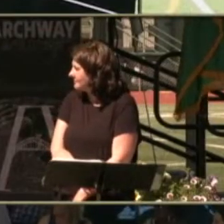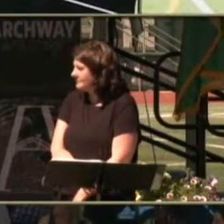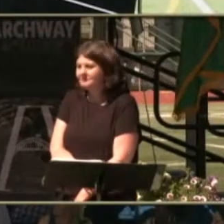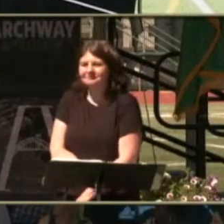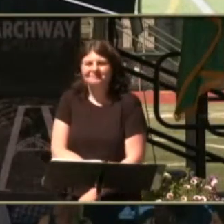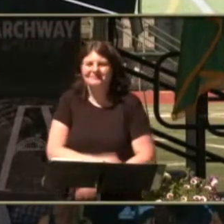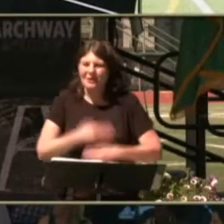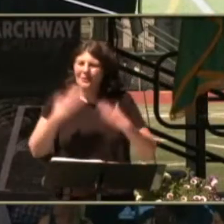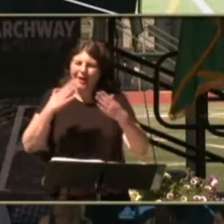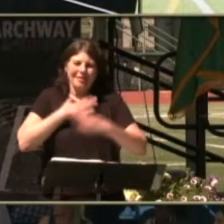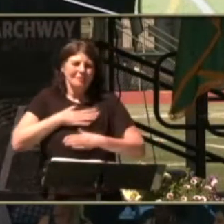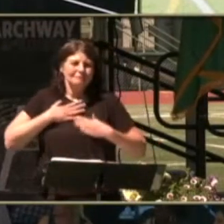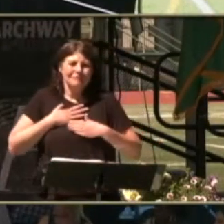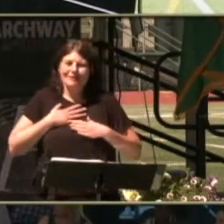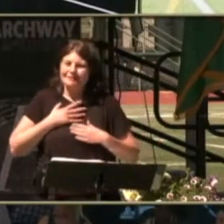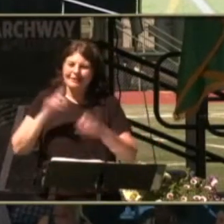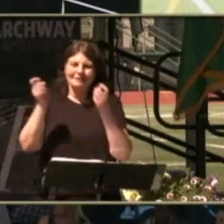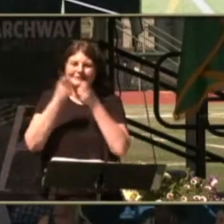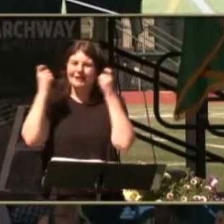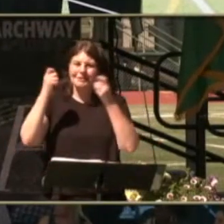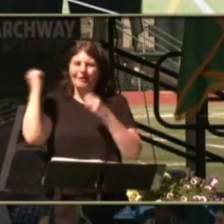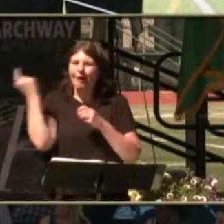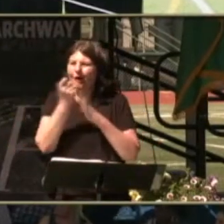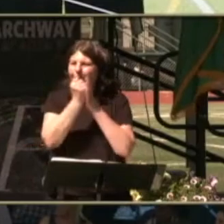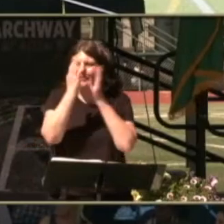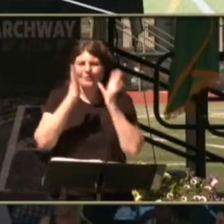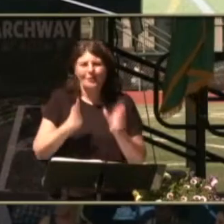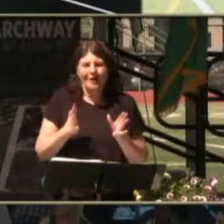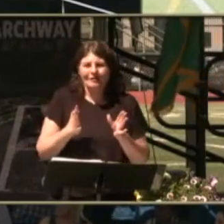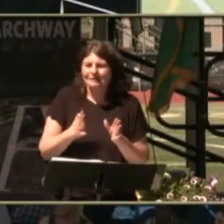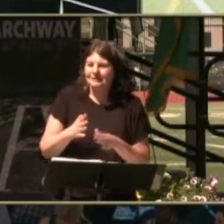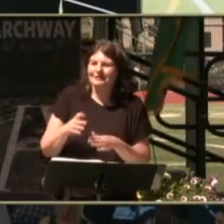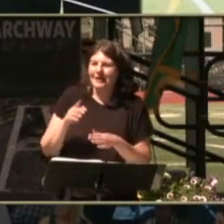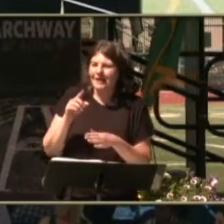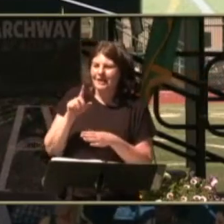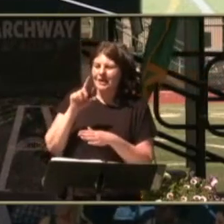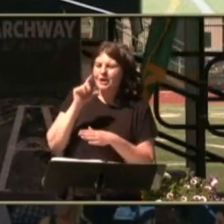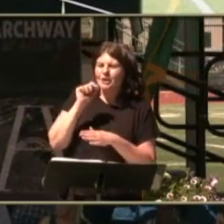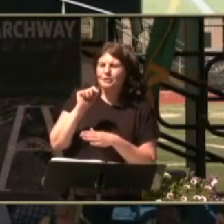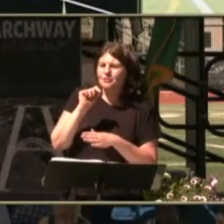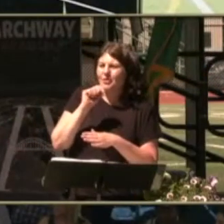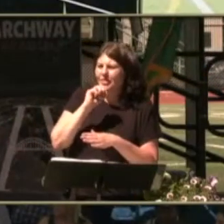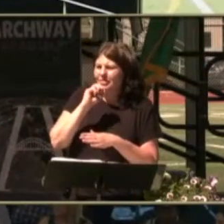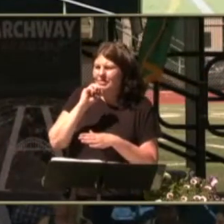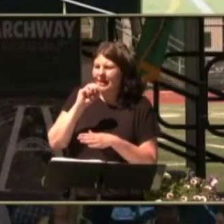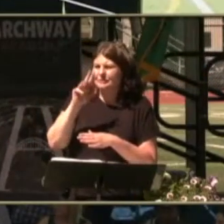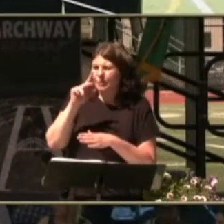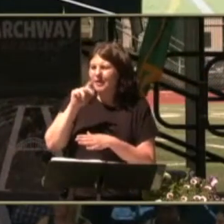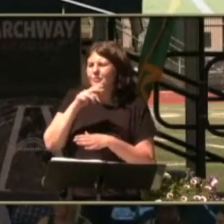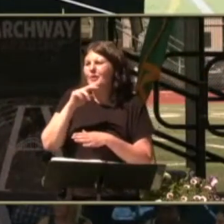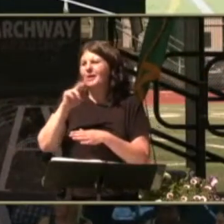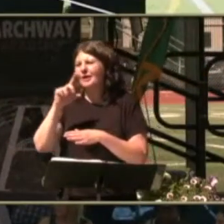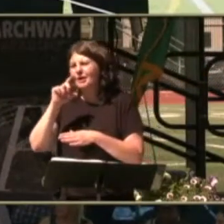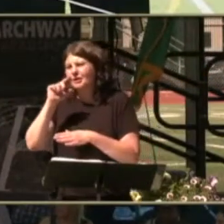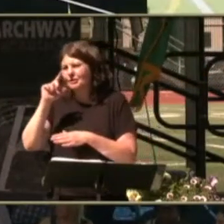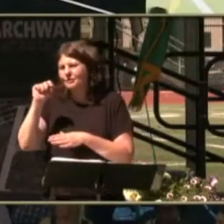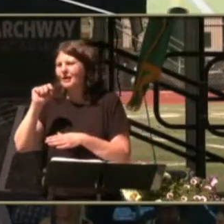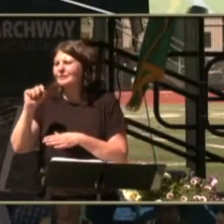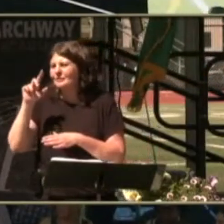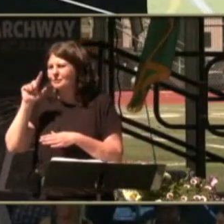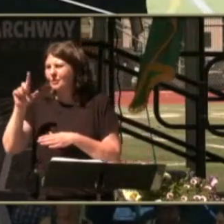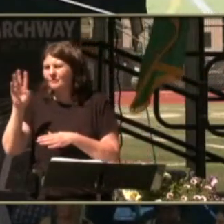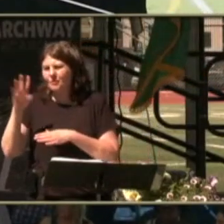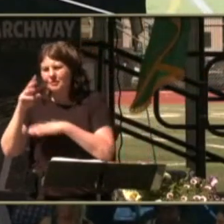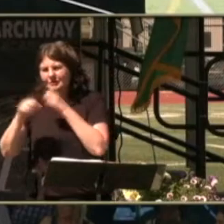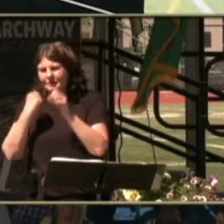All right, please join us in celebrating all of our graduates for the 2023-24 school year I would like to start by presenting a